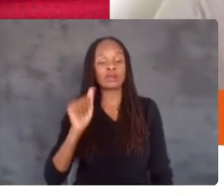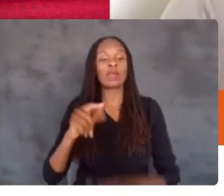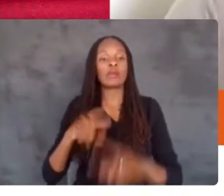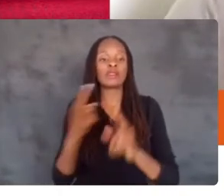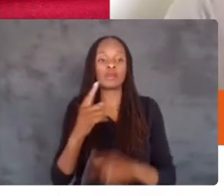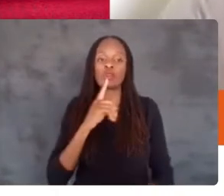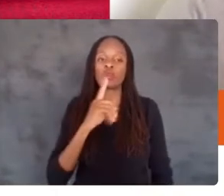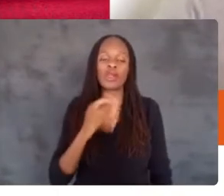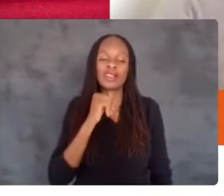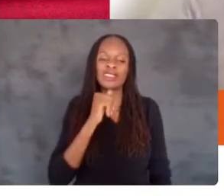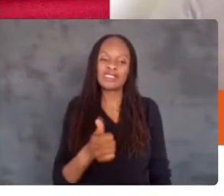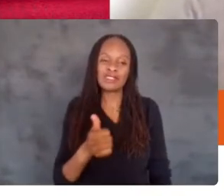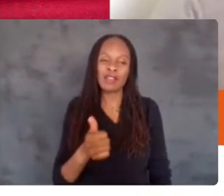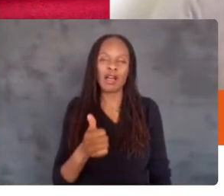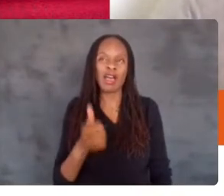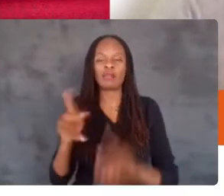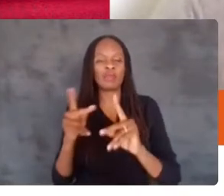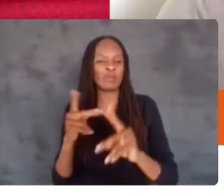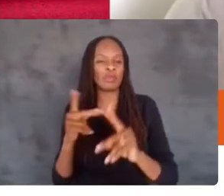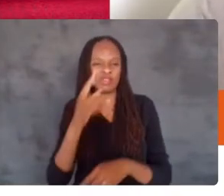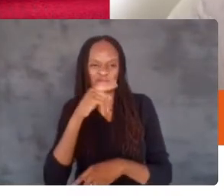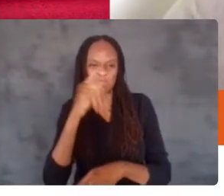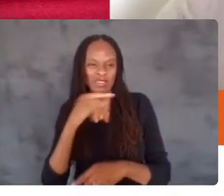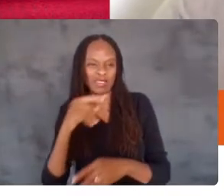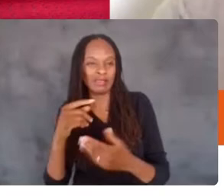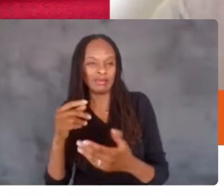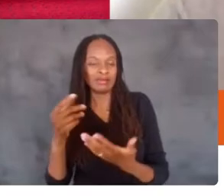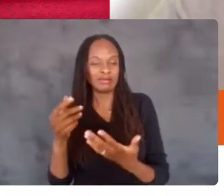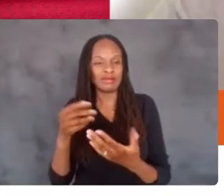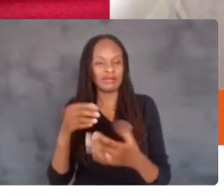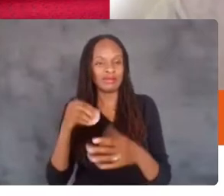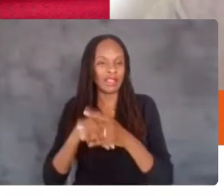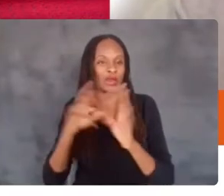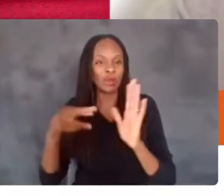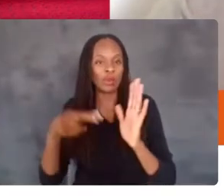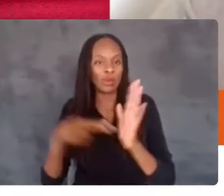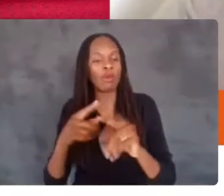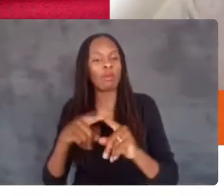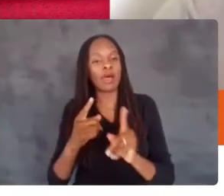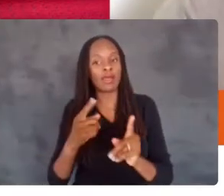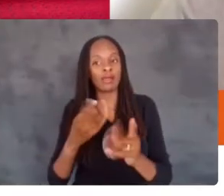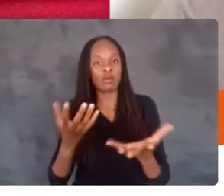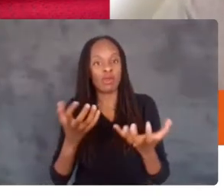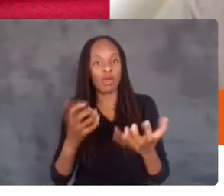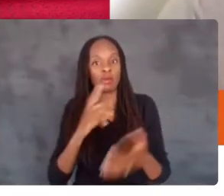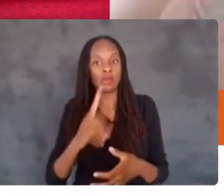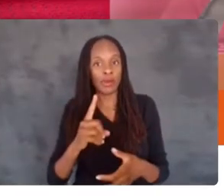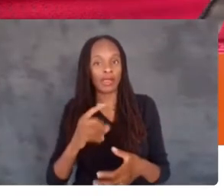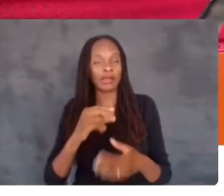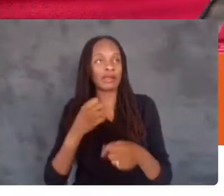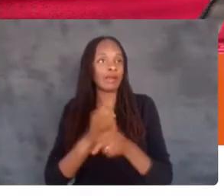people playing like they have it. It's it's the real deal. And we just want to normalize that. OK, I'll stop.